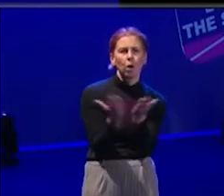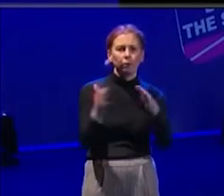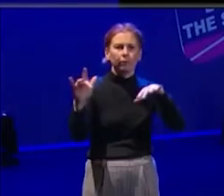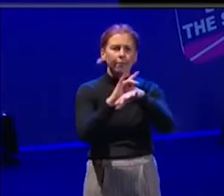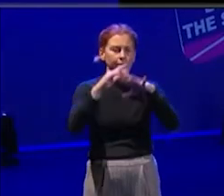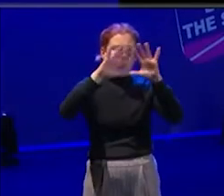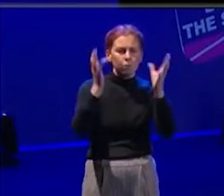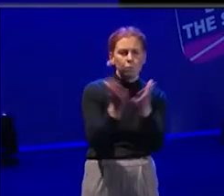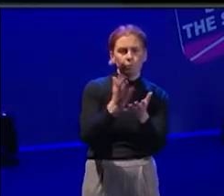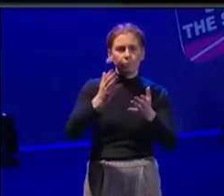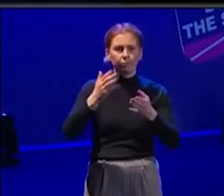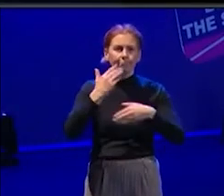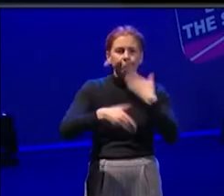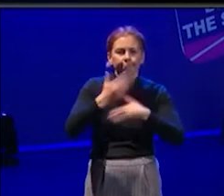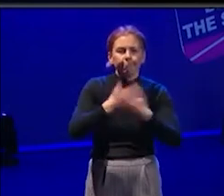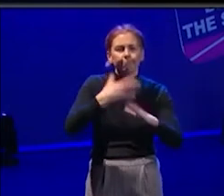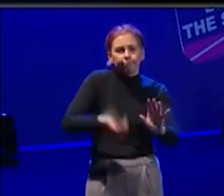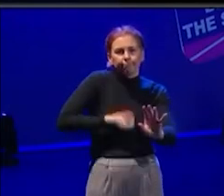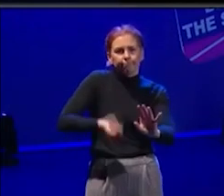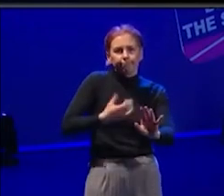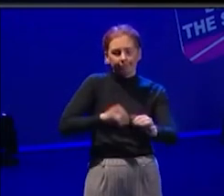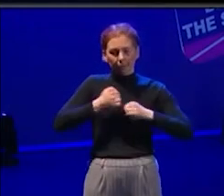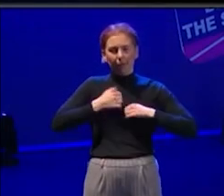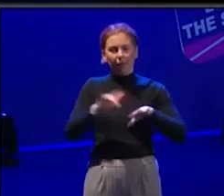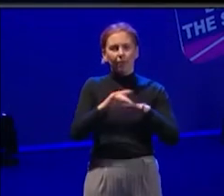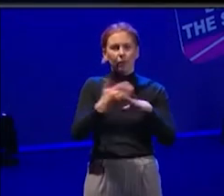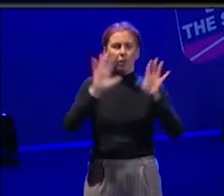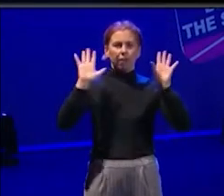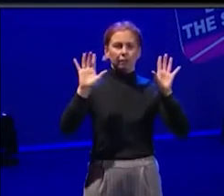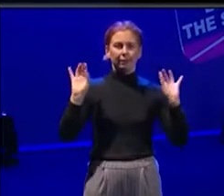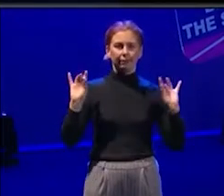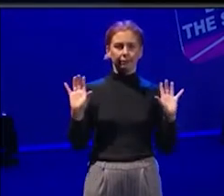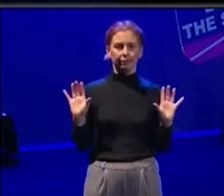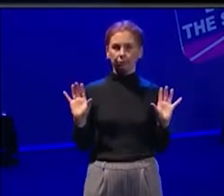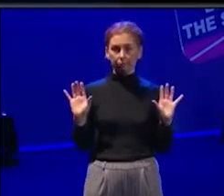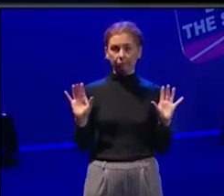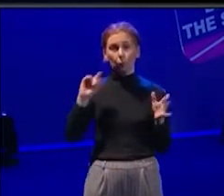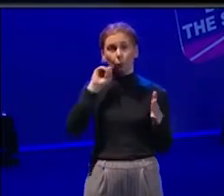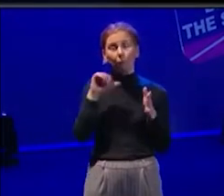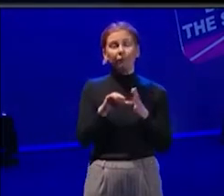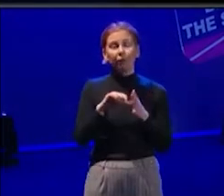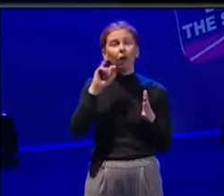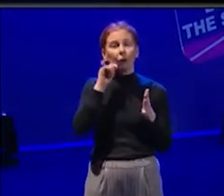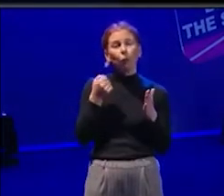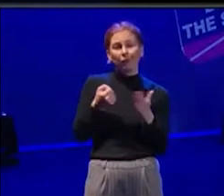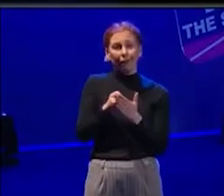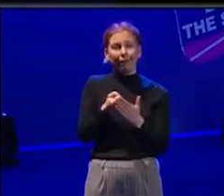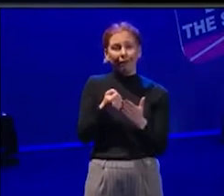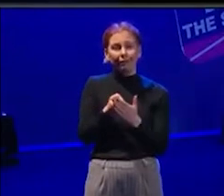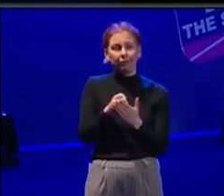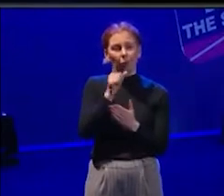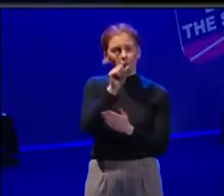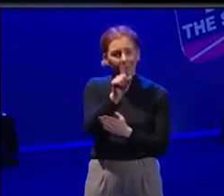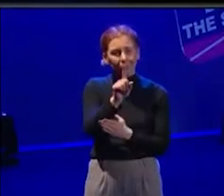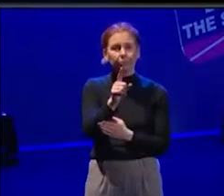do, then sometimes that is, that is going to be hard, and that is going to limit yourself. So if you can start to think about, um, different ways